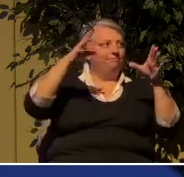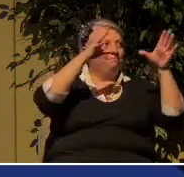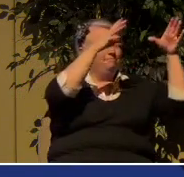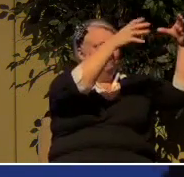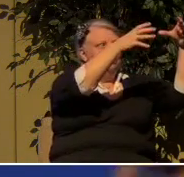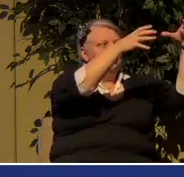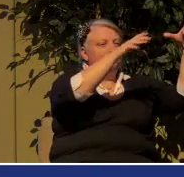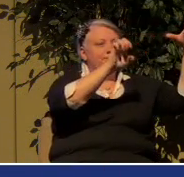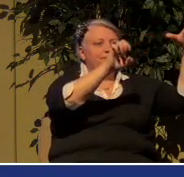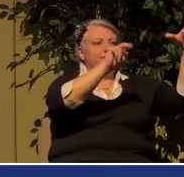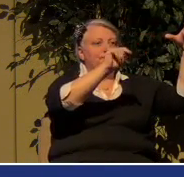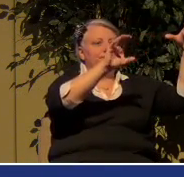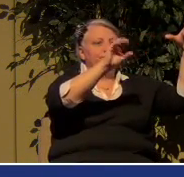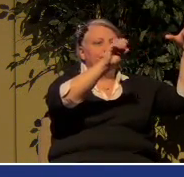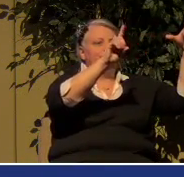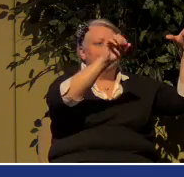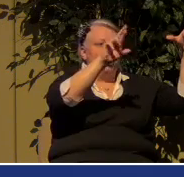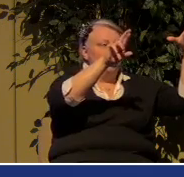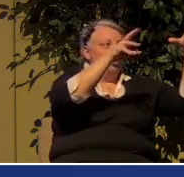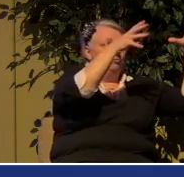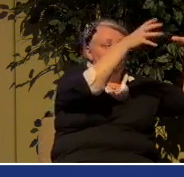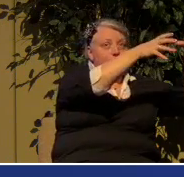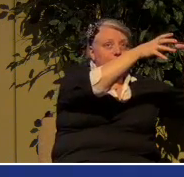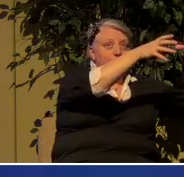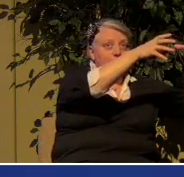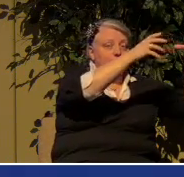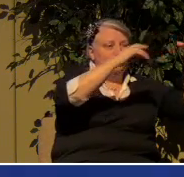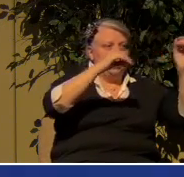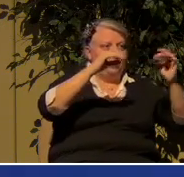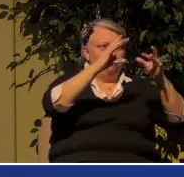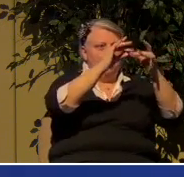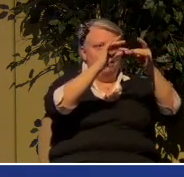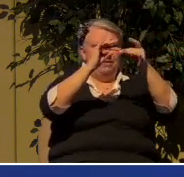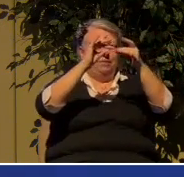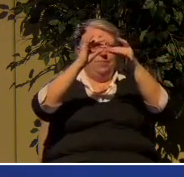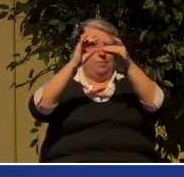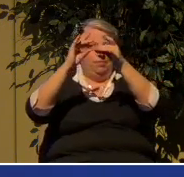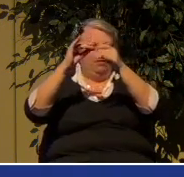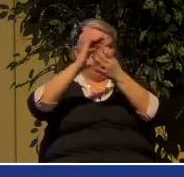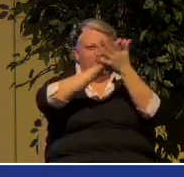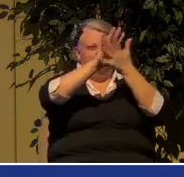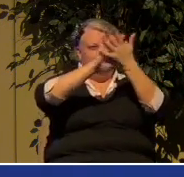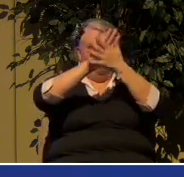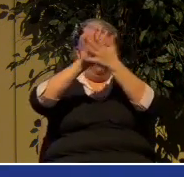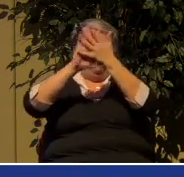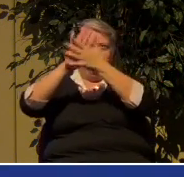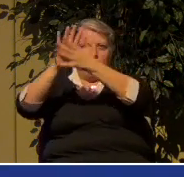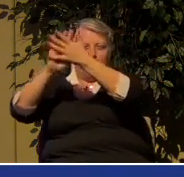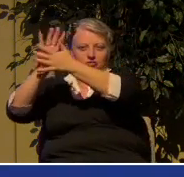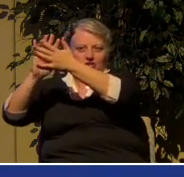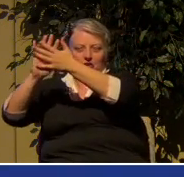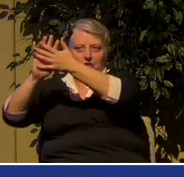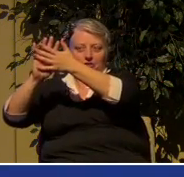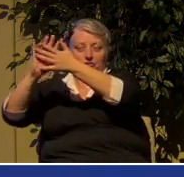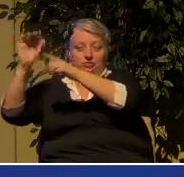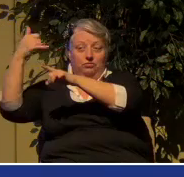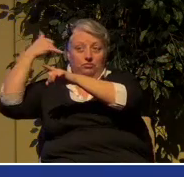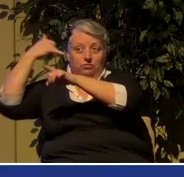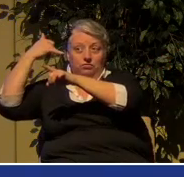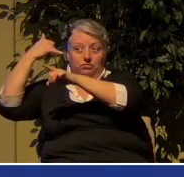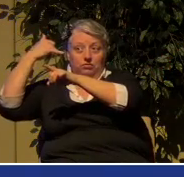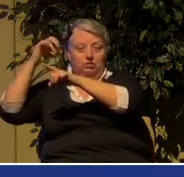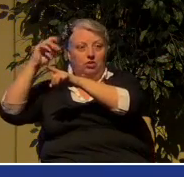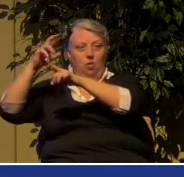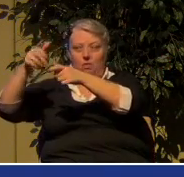and the message is all garbled in between, but to read its message on the other end, you've got